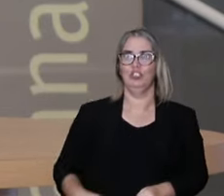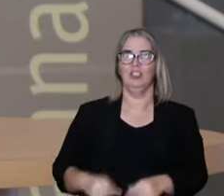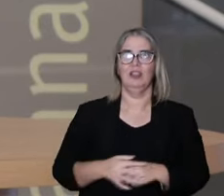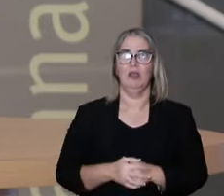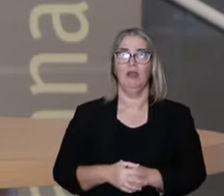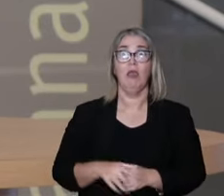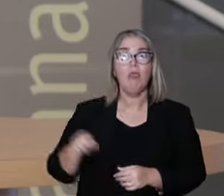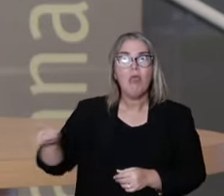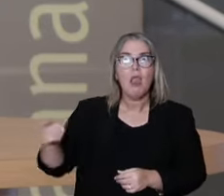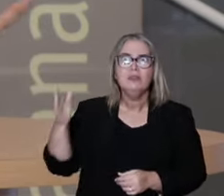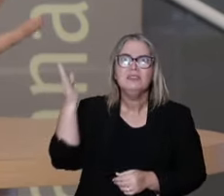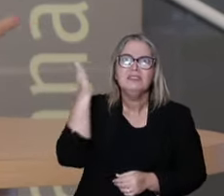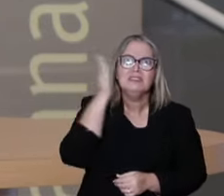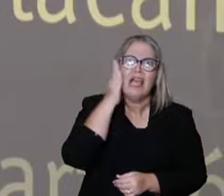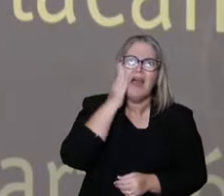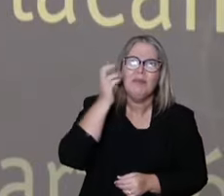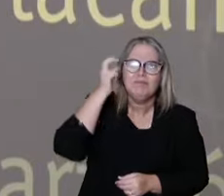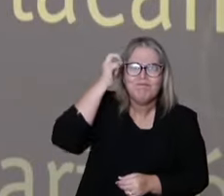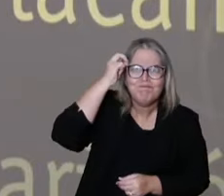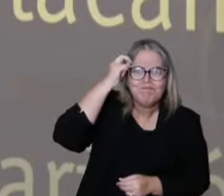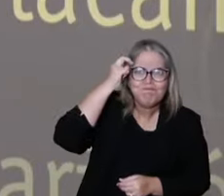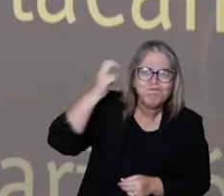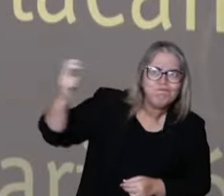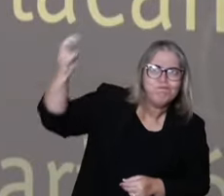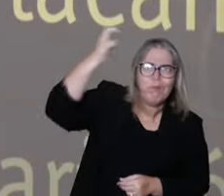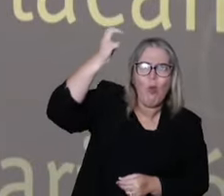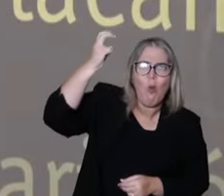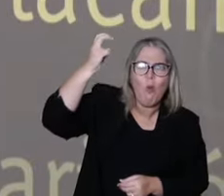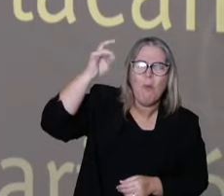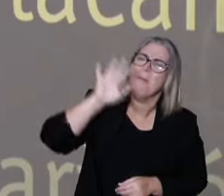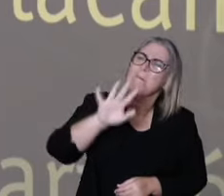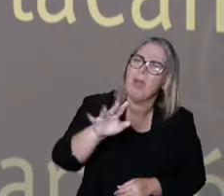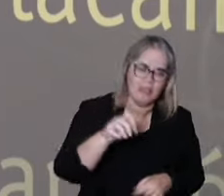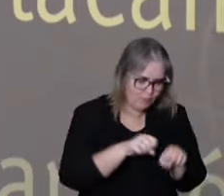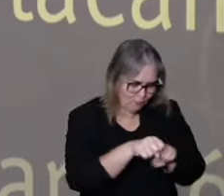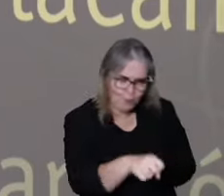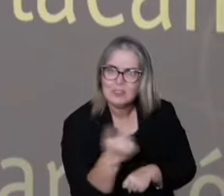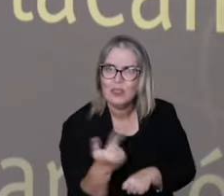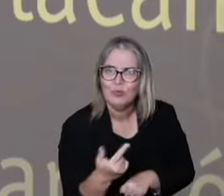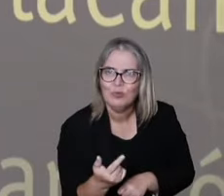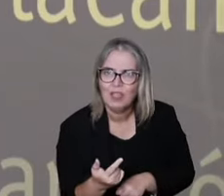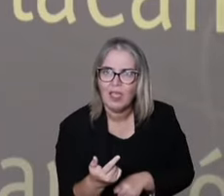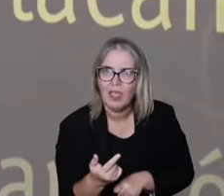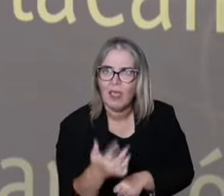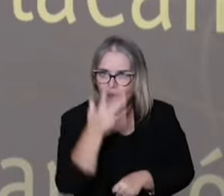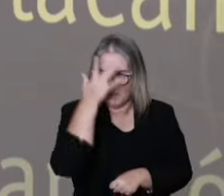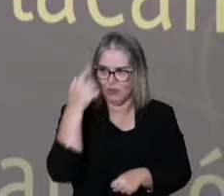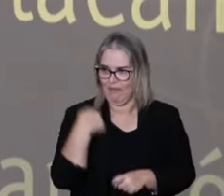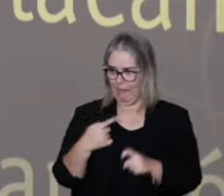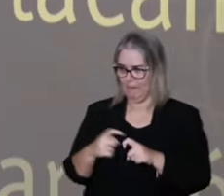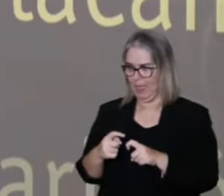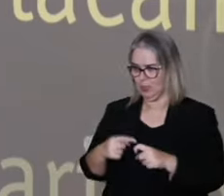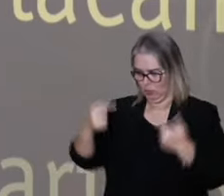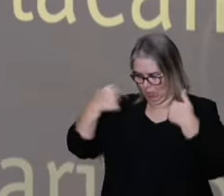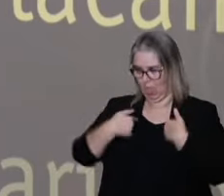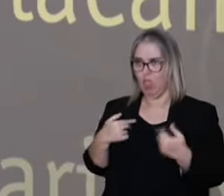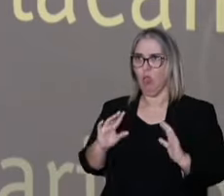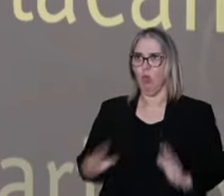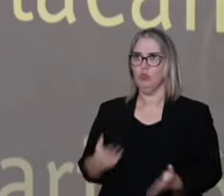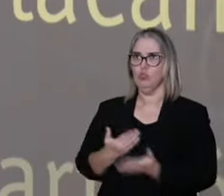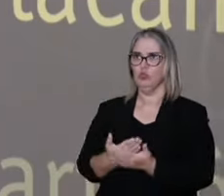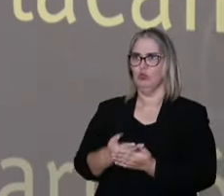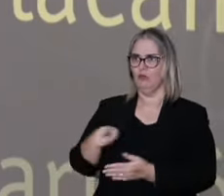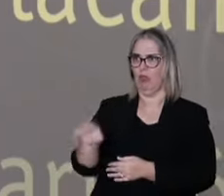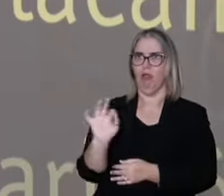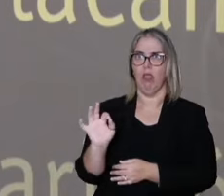people. And suddenly these people that own the knowledge here, okay, so you know nothing, we know it and